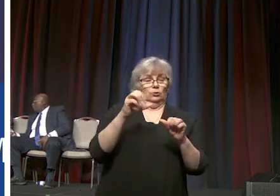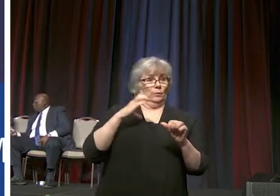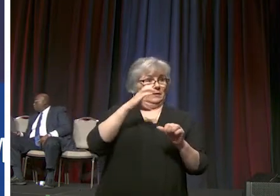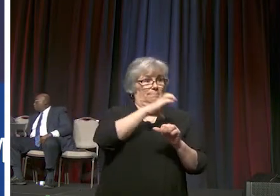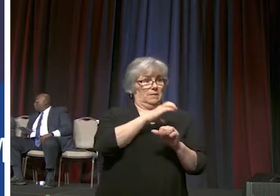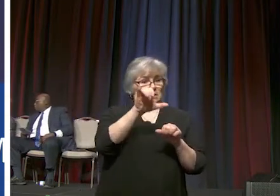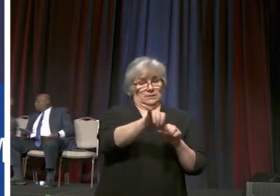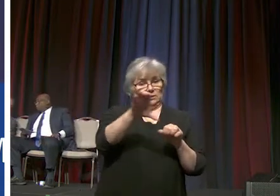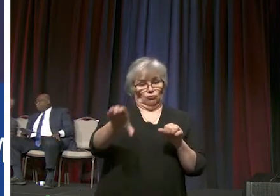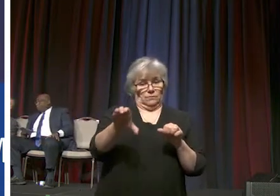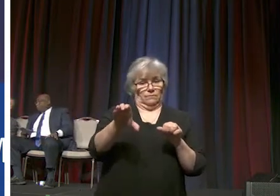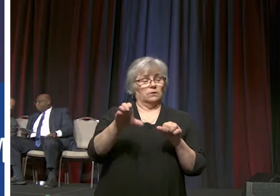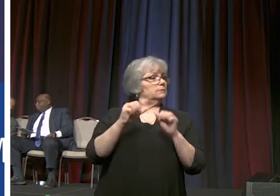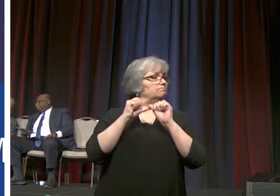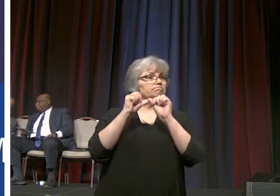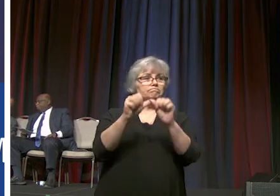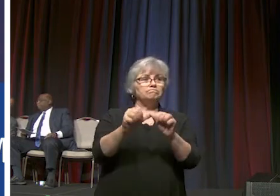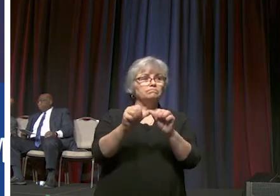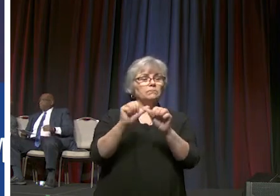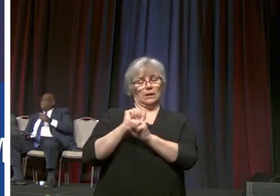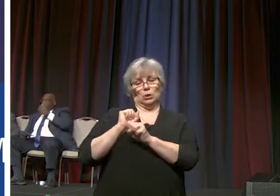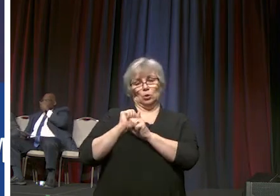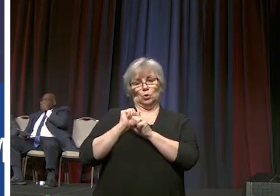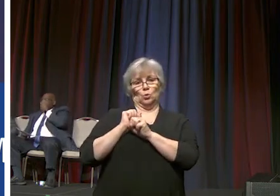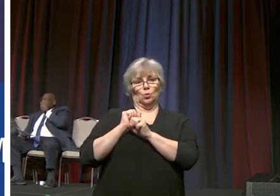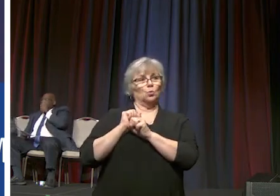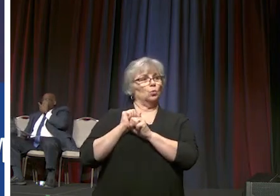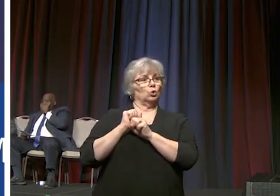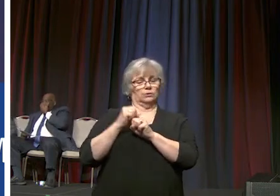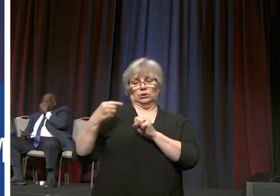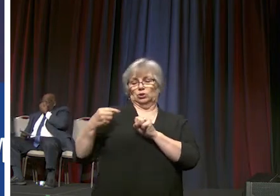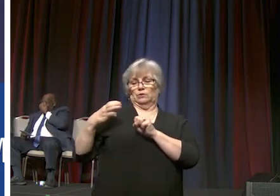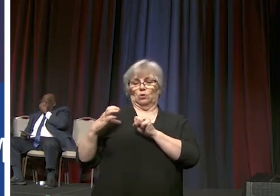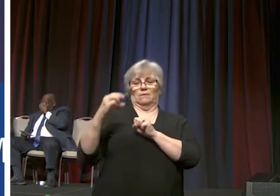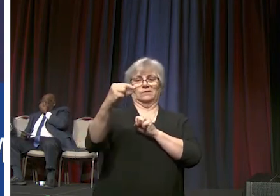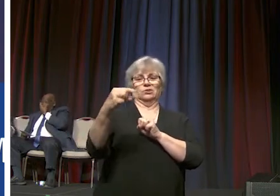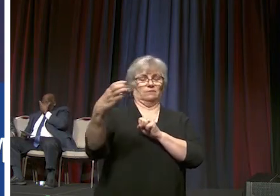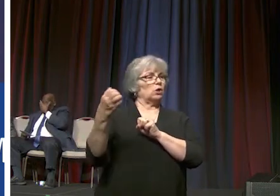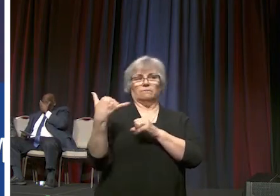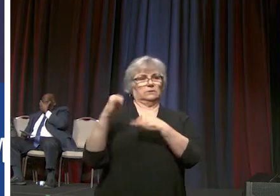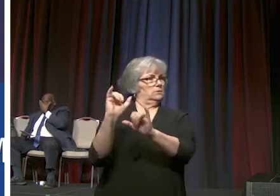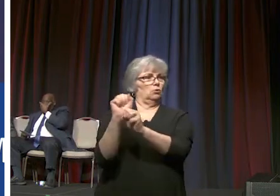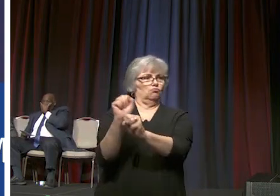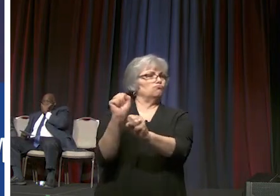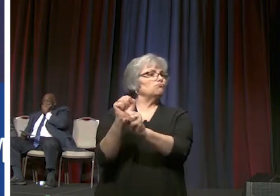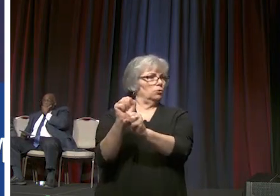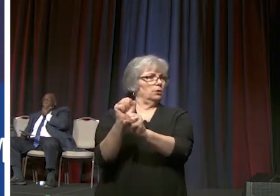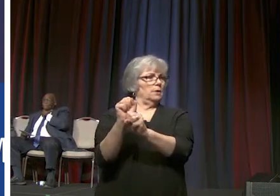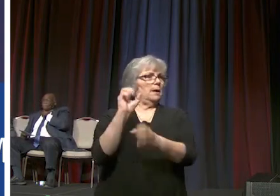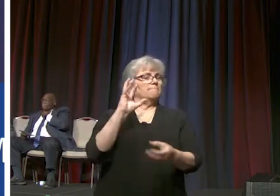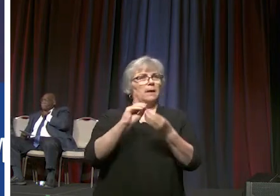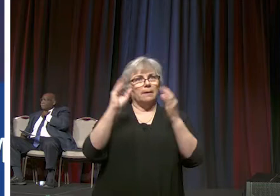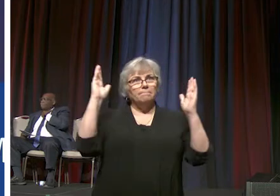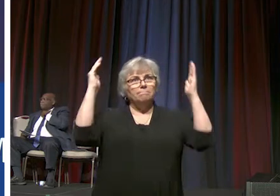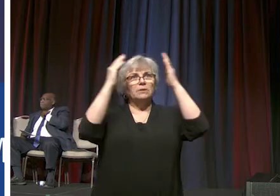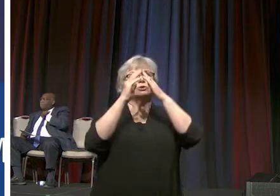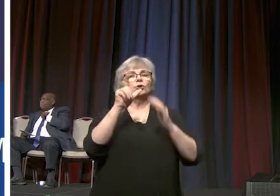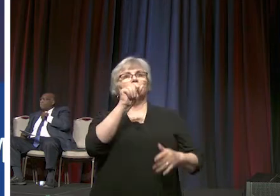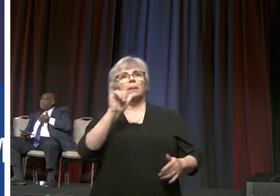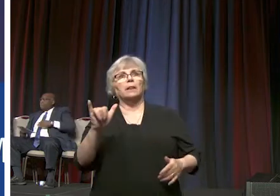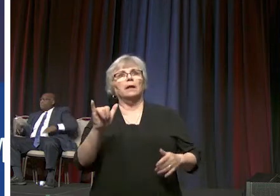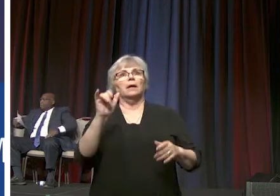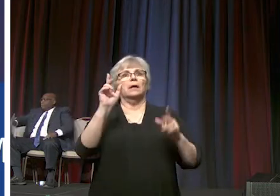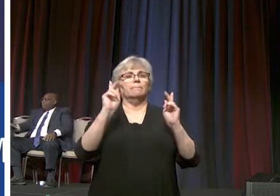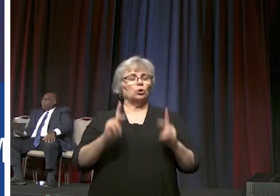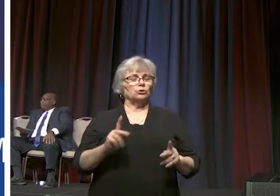is a standing committee it works between general conferences it's made up of a bishop a lay person